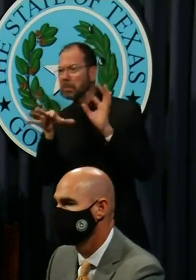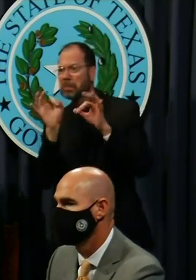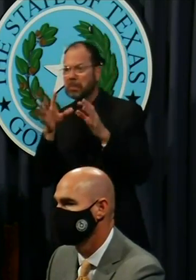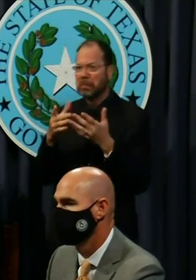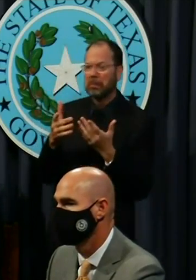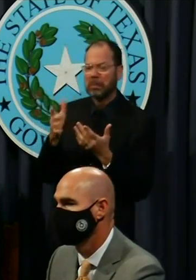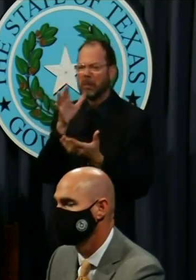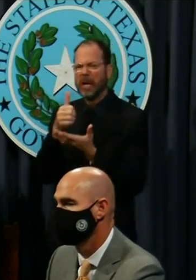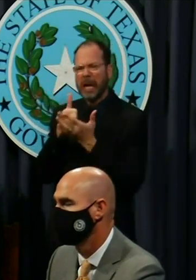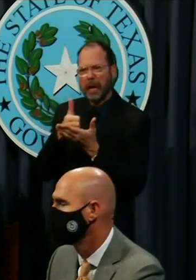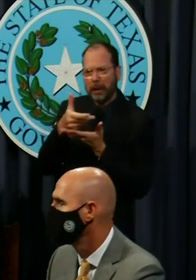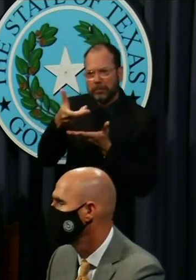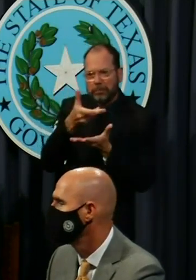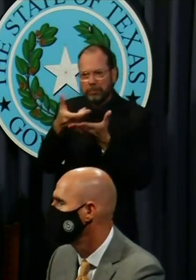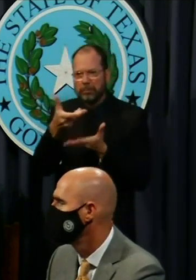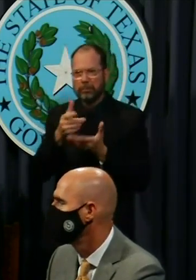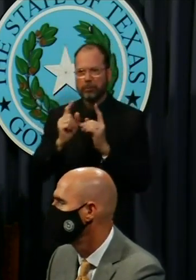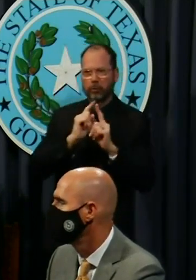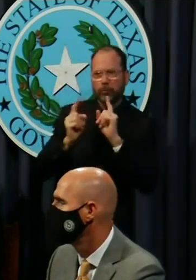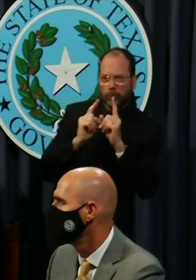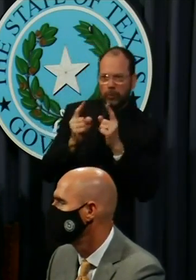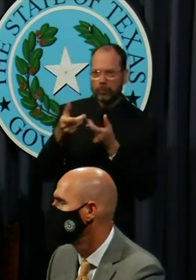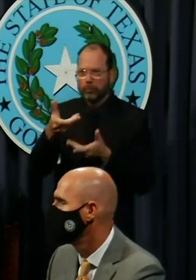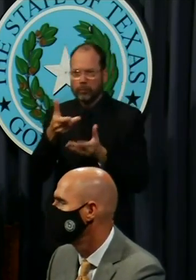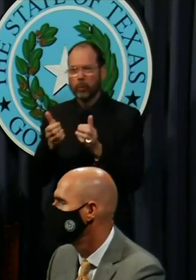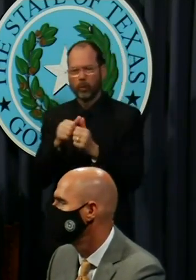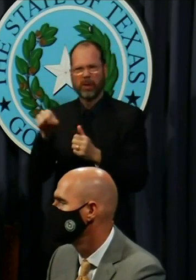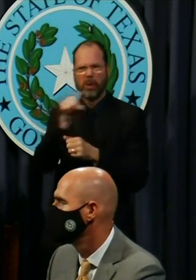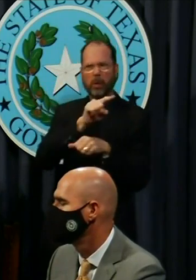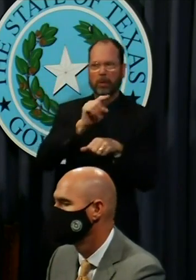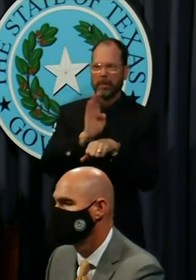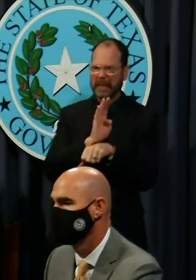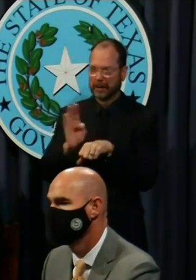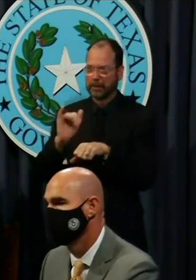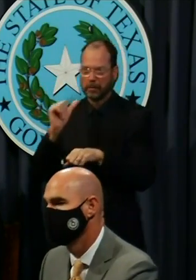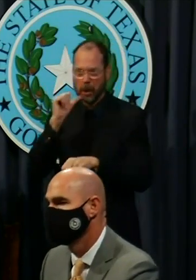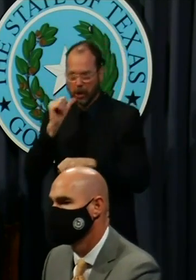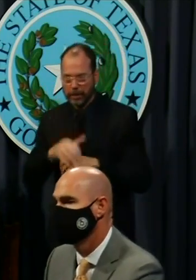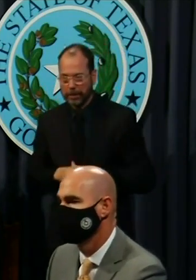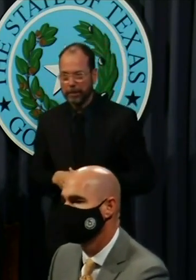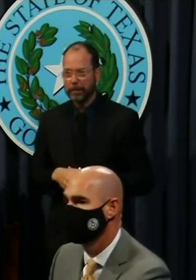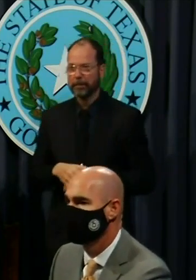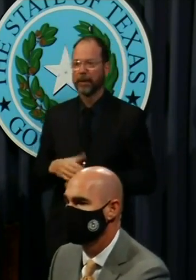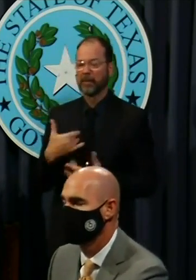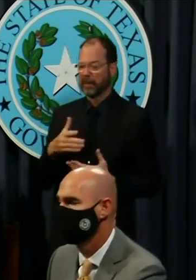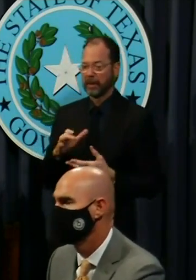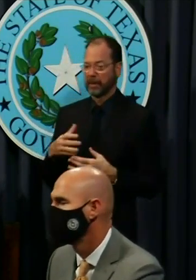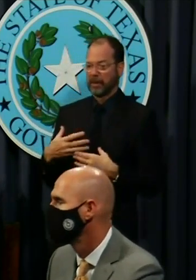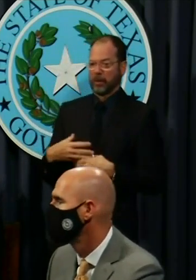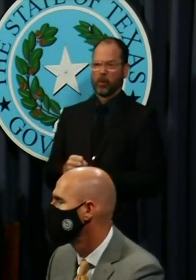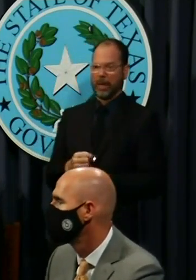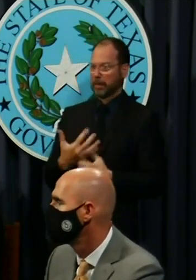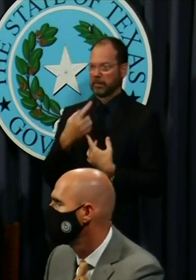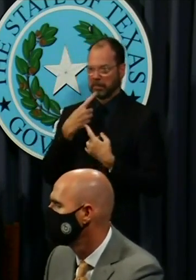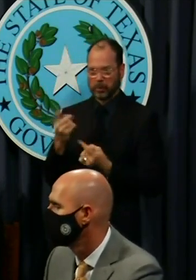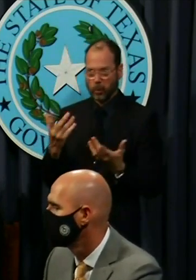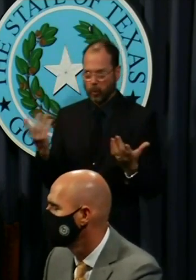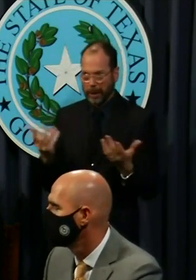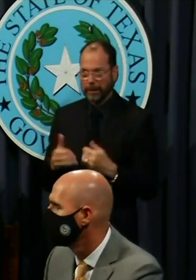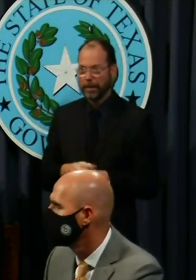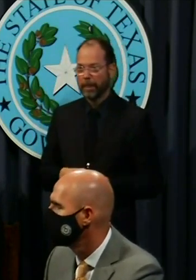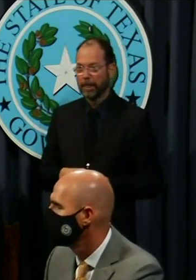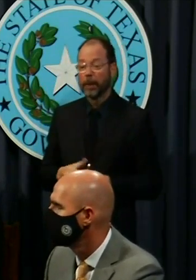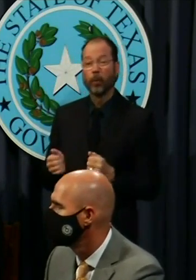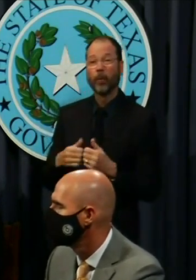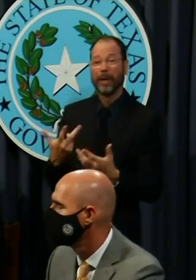and we will continue to work with them on that process. Let me end with this. Let